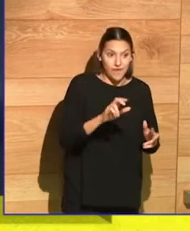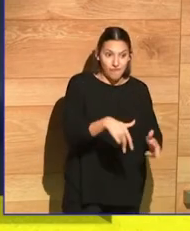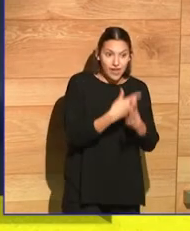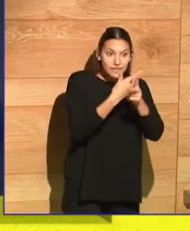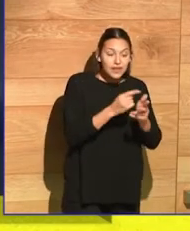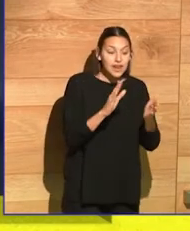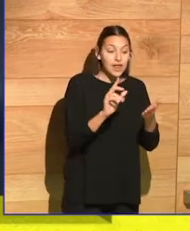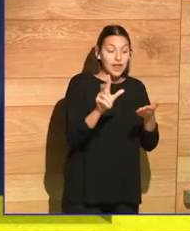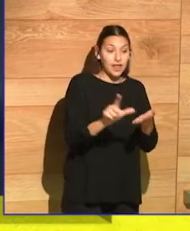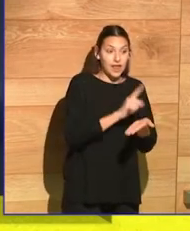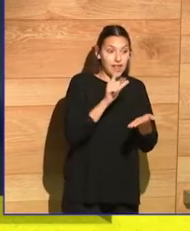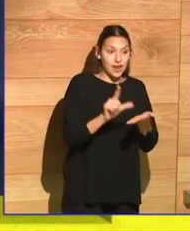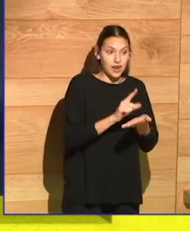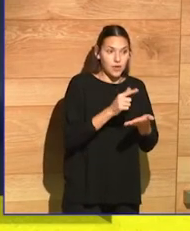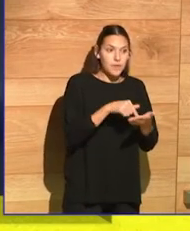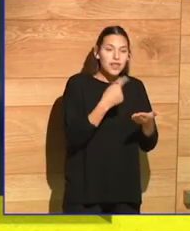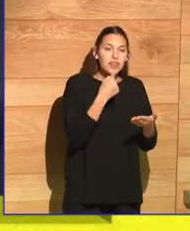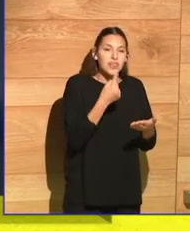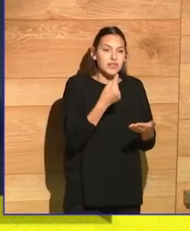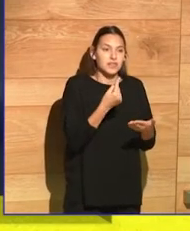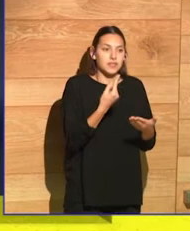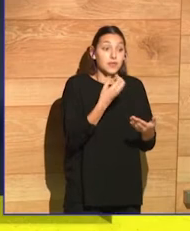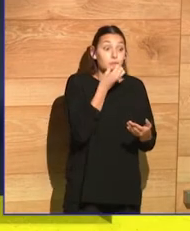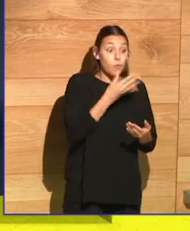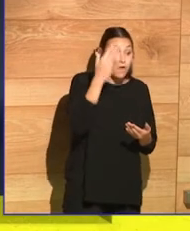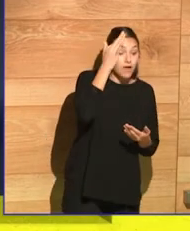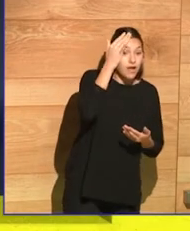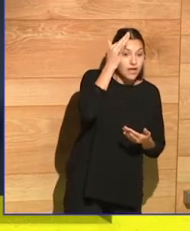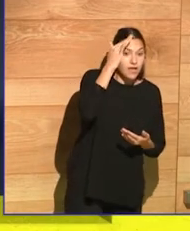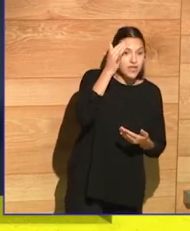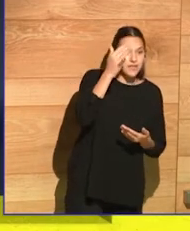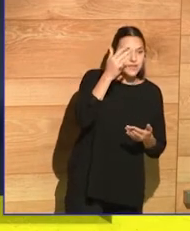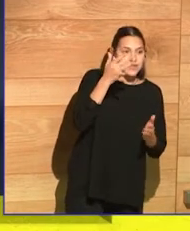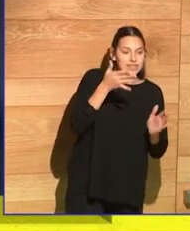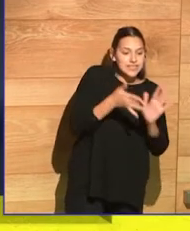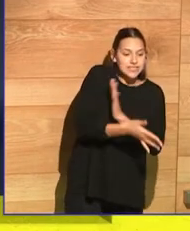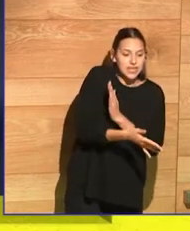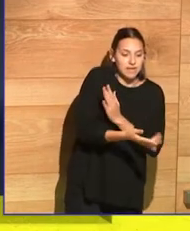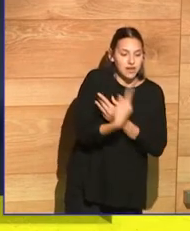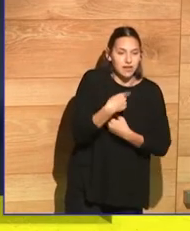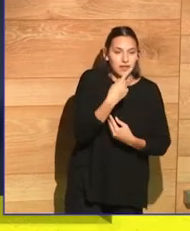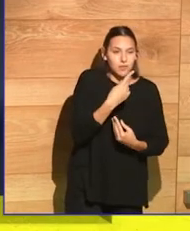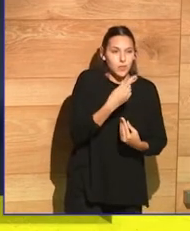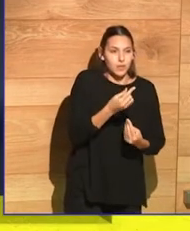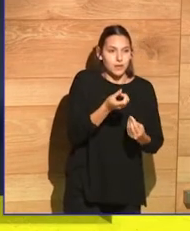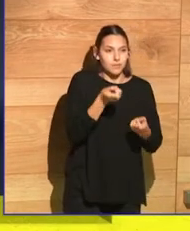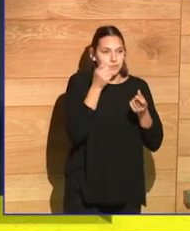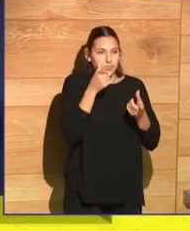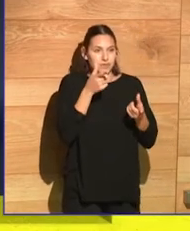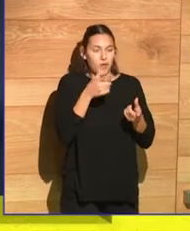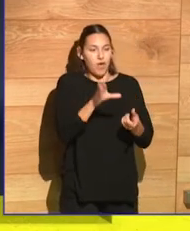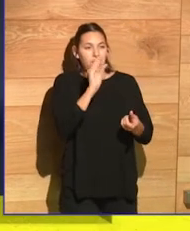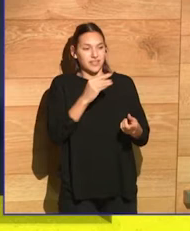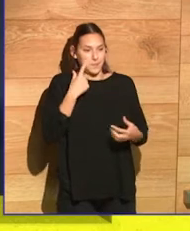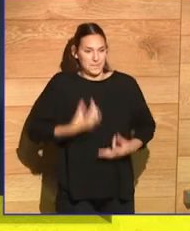Palahniuk, for being with us today. There's a moment in the novel where you say that the joy of fiction is that it only has to smell true,